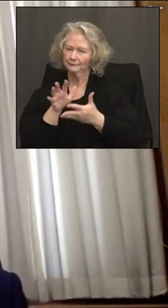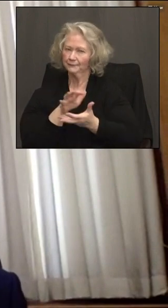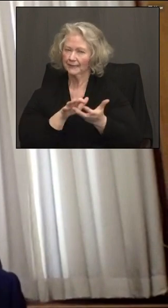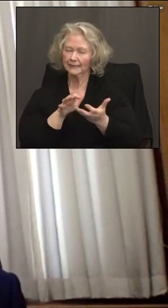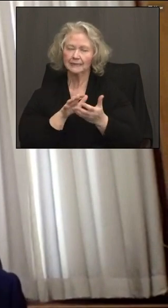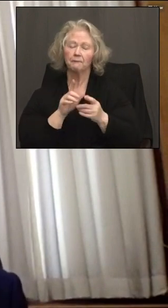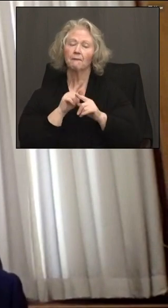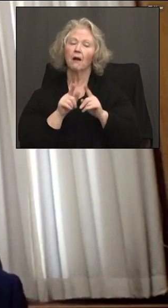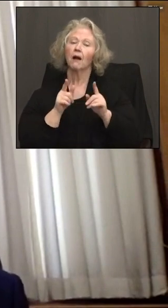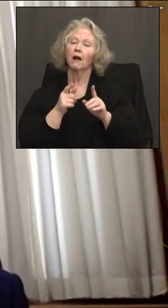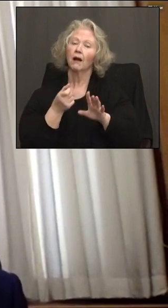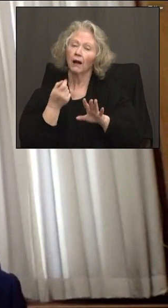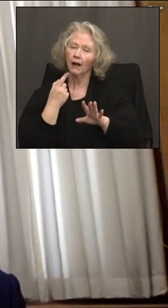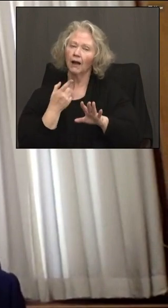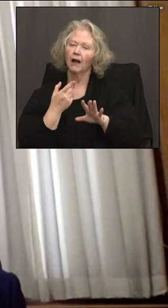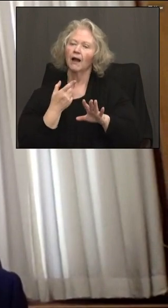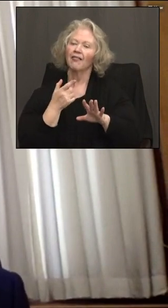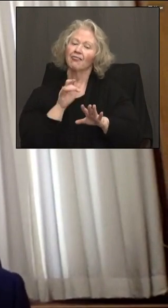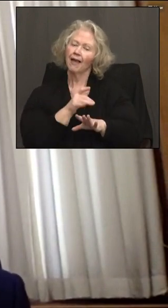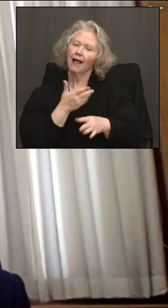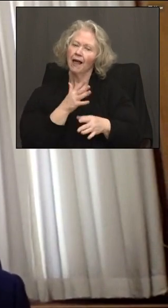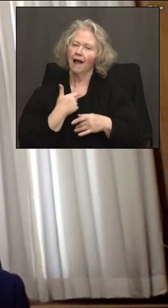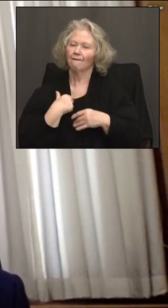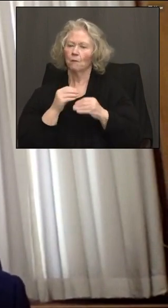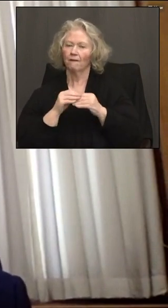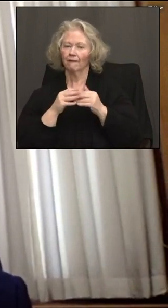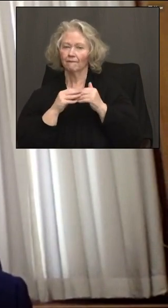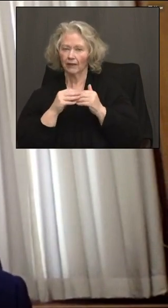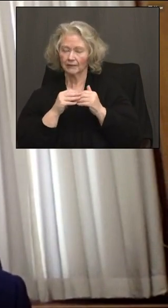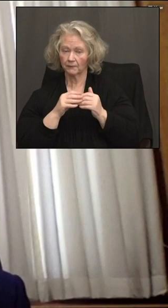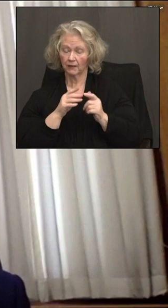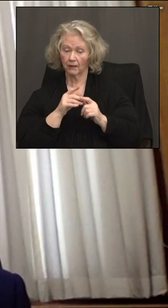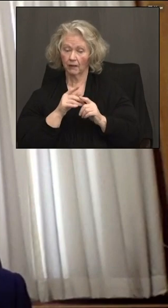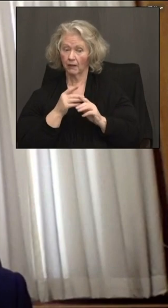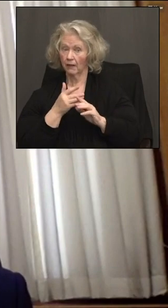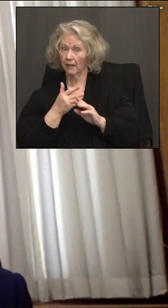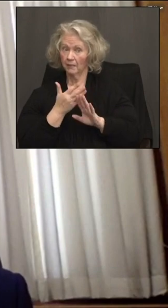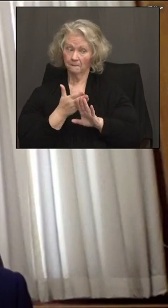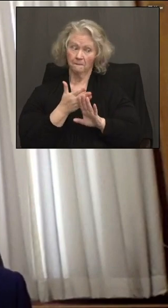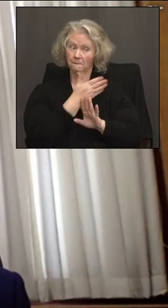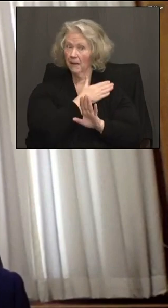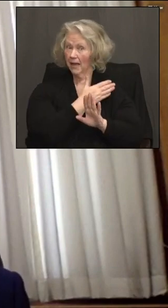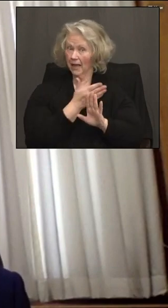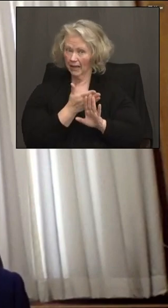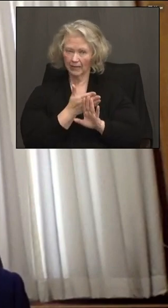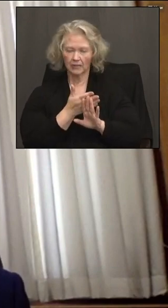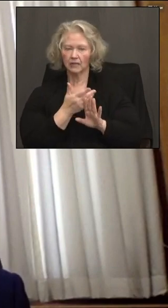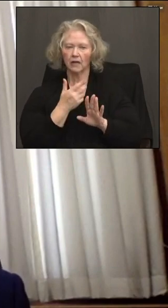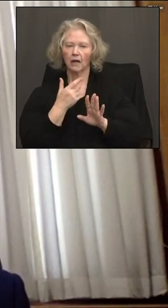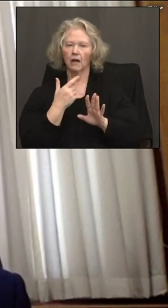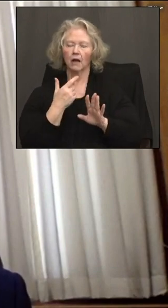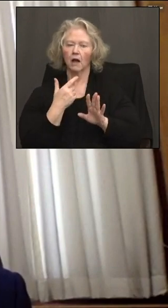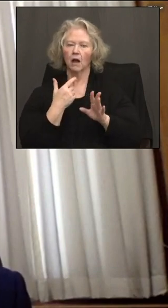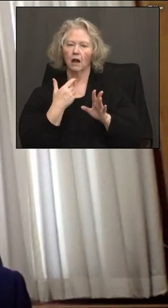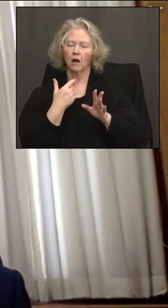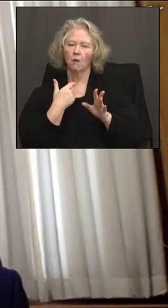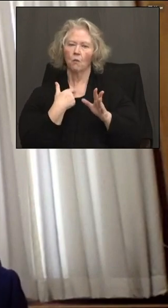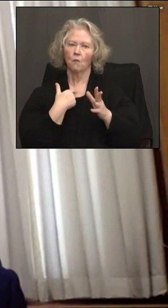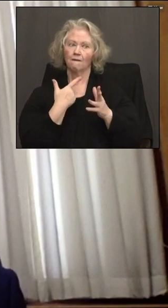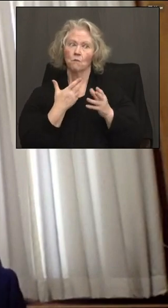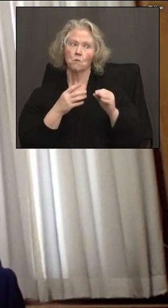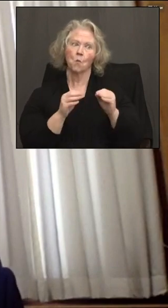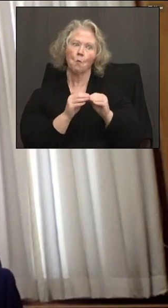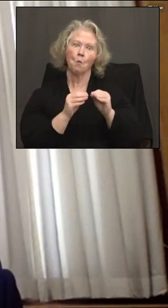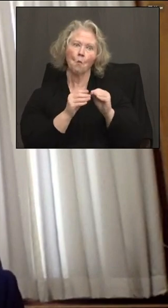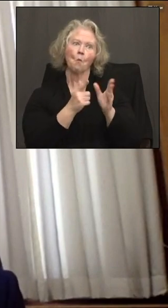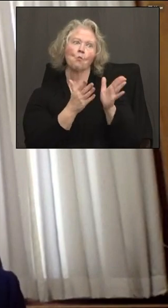what it what it does is it gives us more flexibility. Most weeks up until this point, we're significantly oversubscribed in terms of the requests